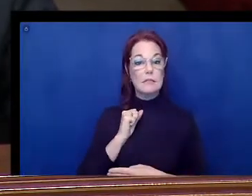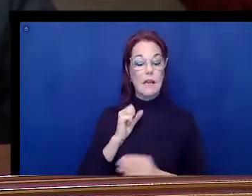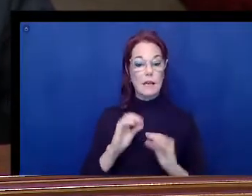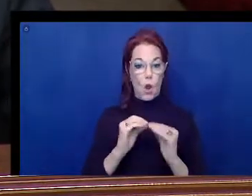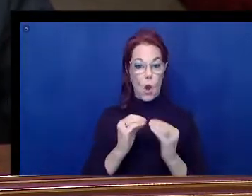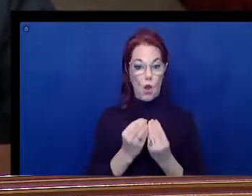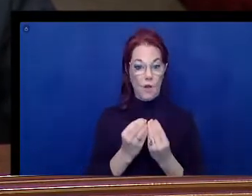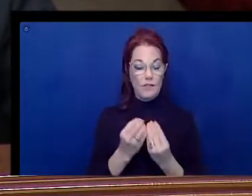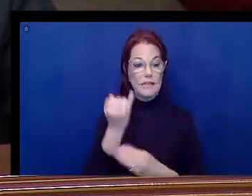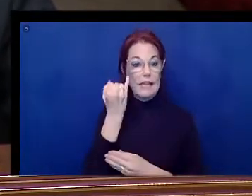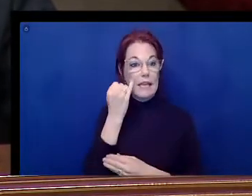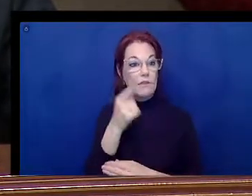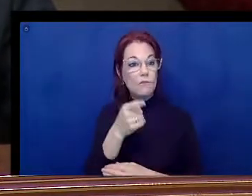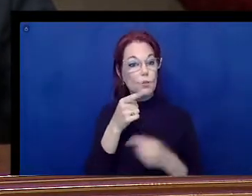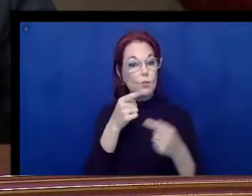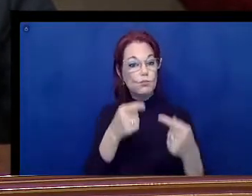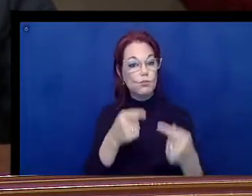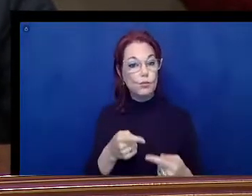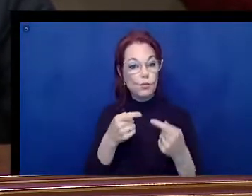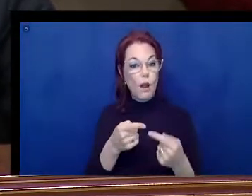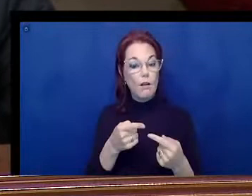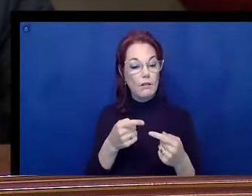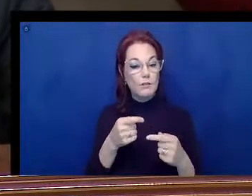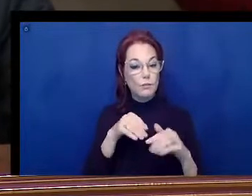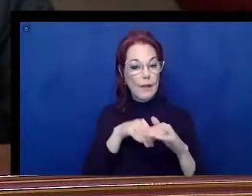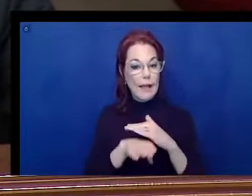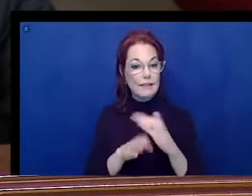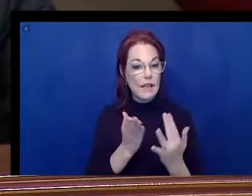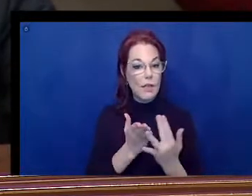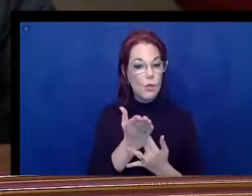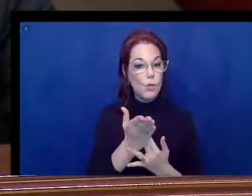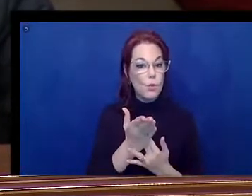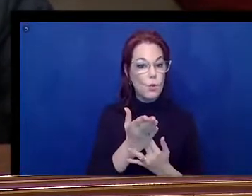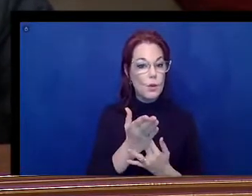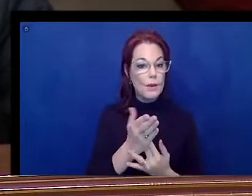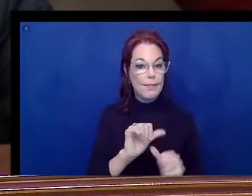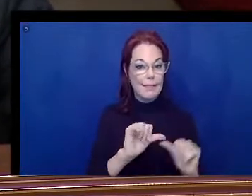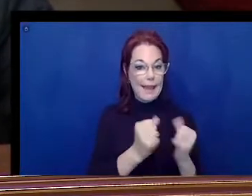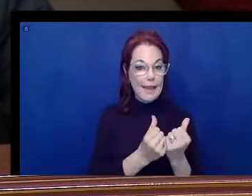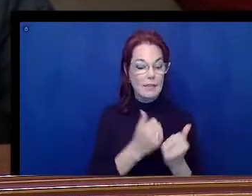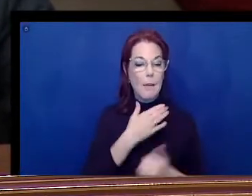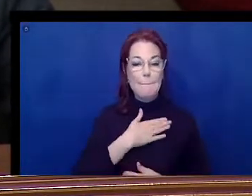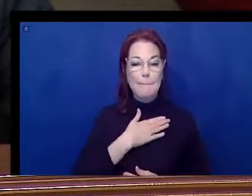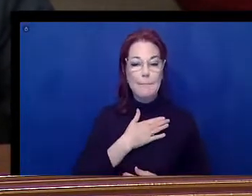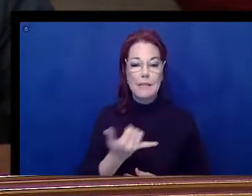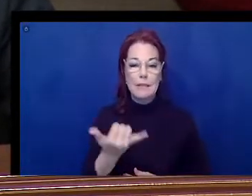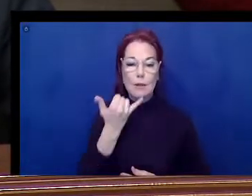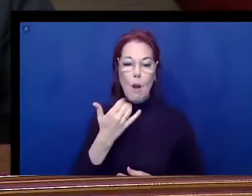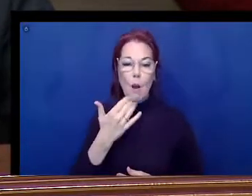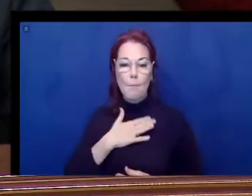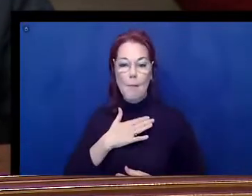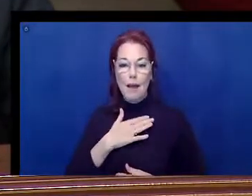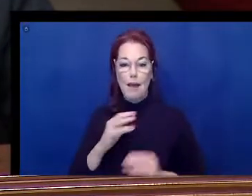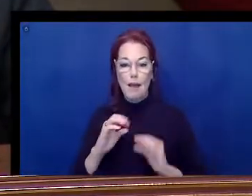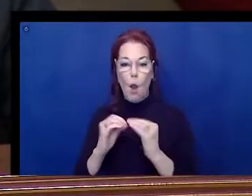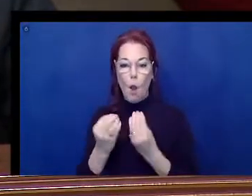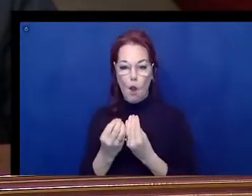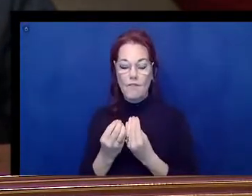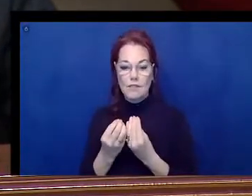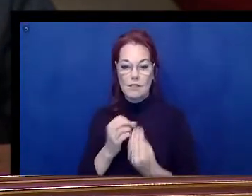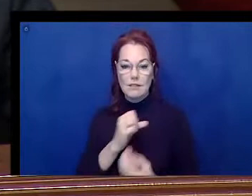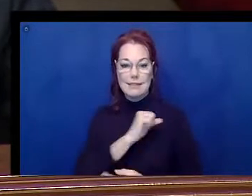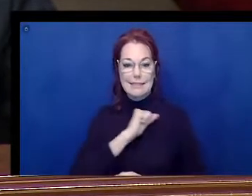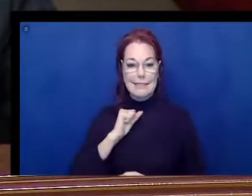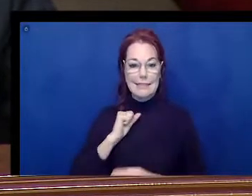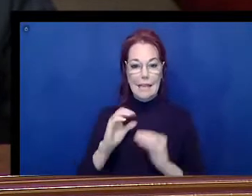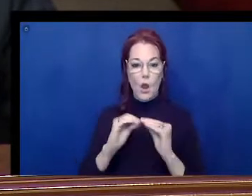trouble doing it through the agencies, call my Senate office. Tell my staff, and we will get in touch with